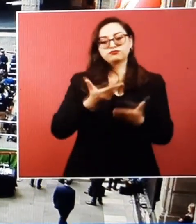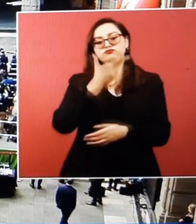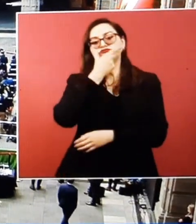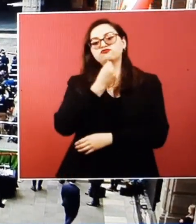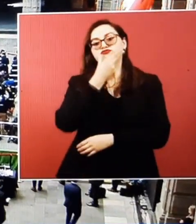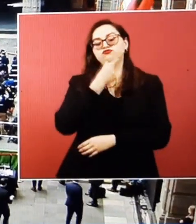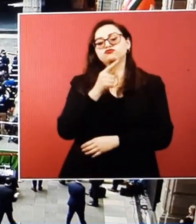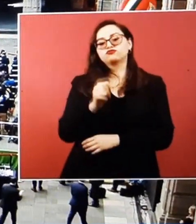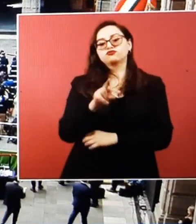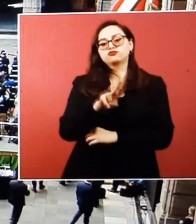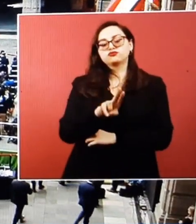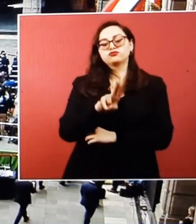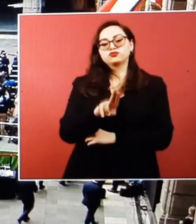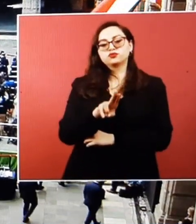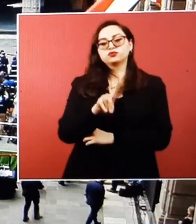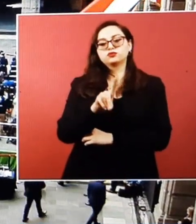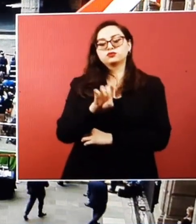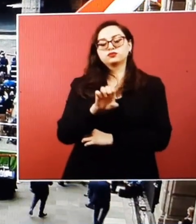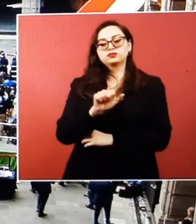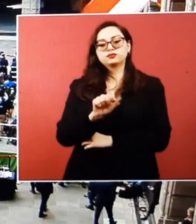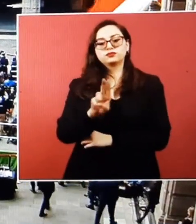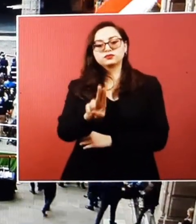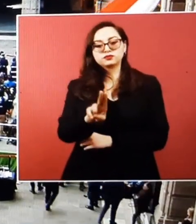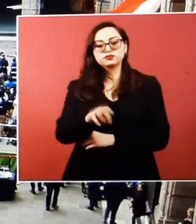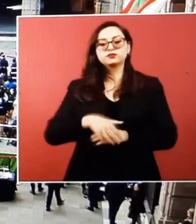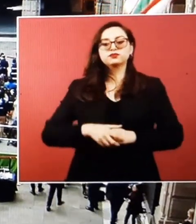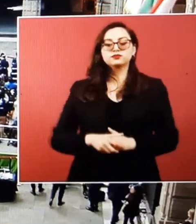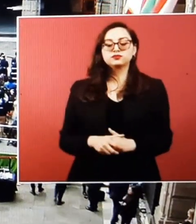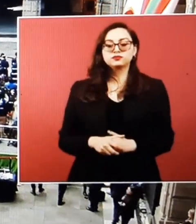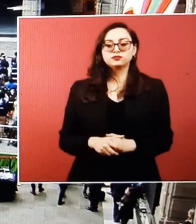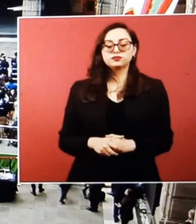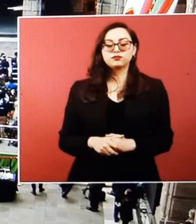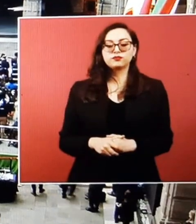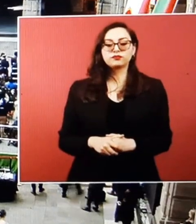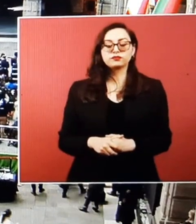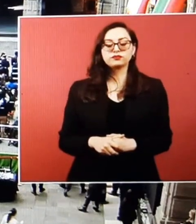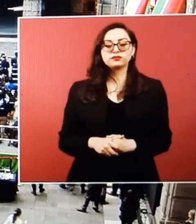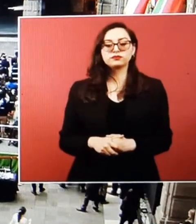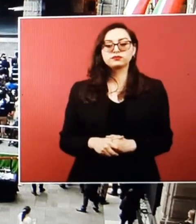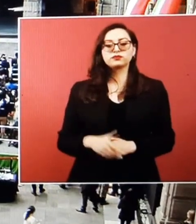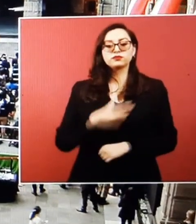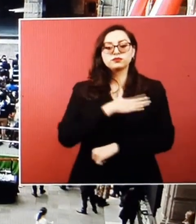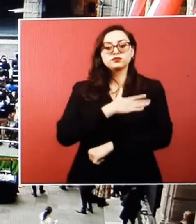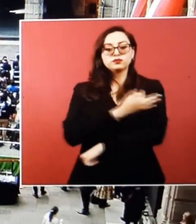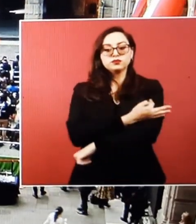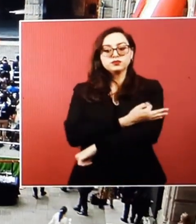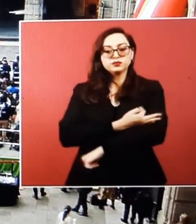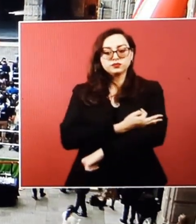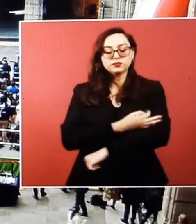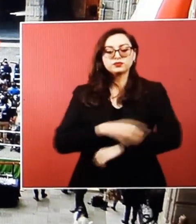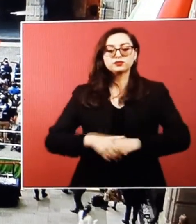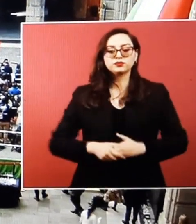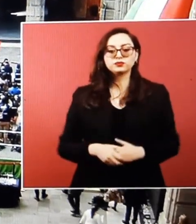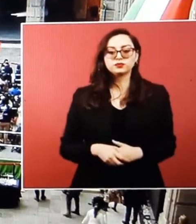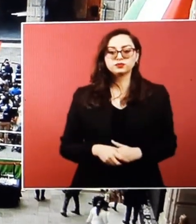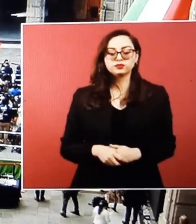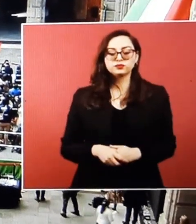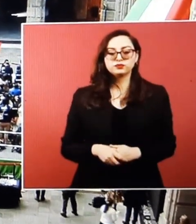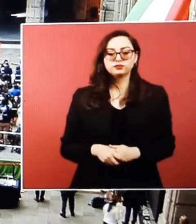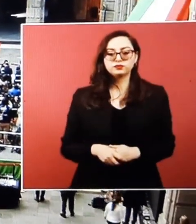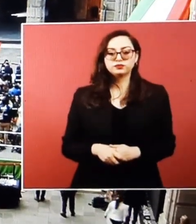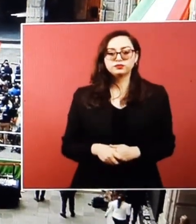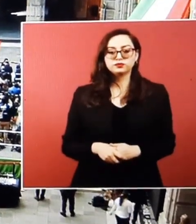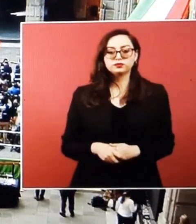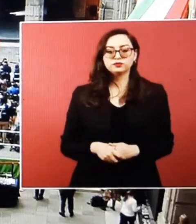Justin Trudeau. Good afternoon, buenas tardes. Hello, good afternoon. Mi amigo,